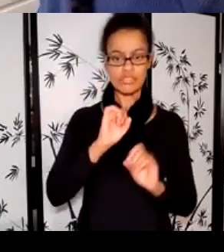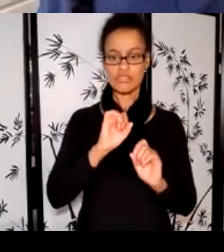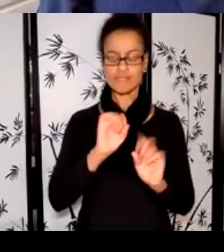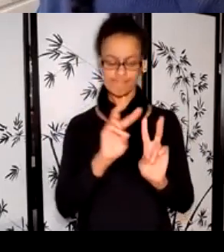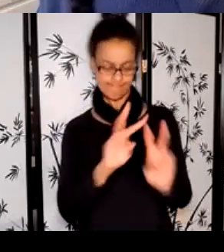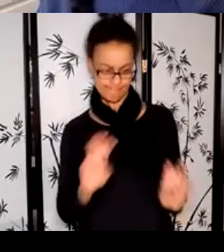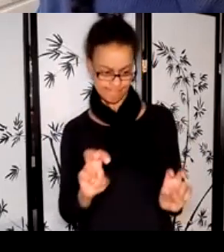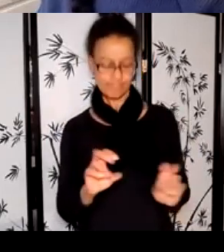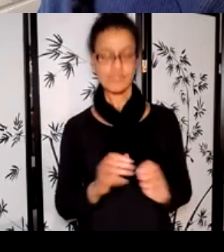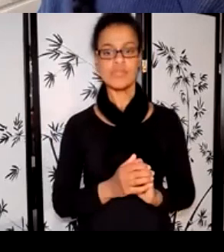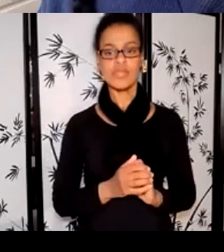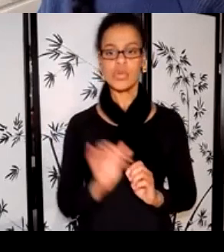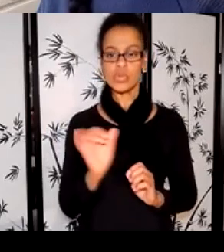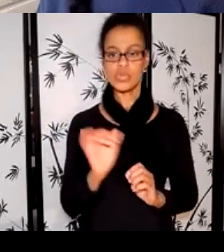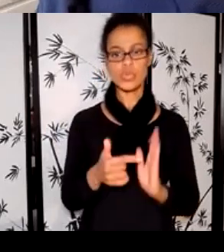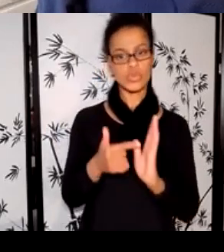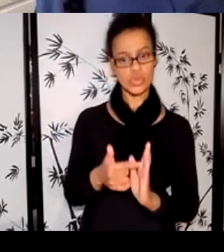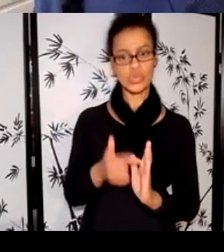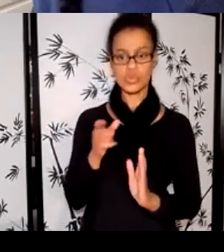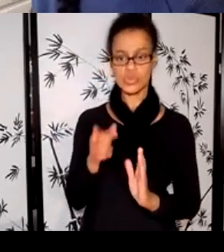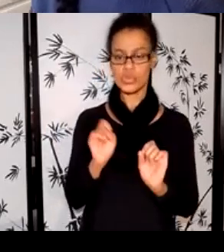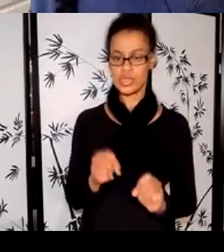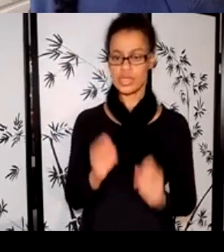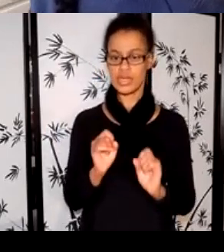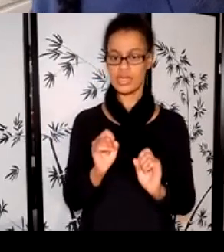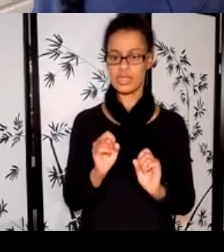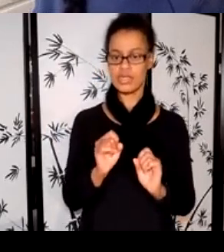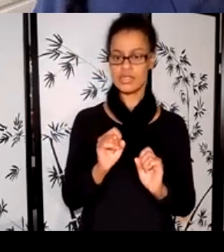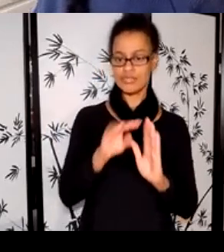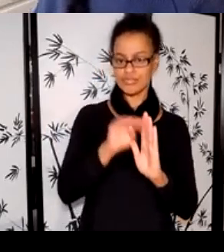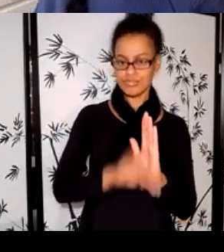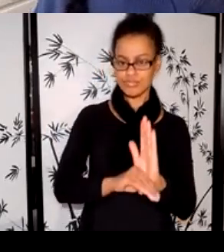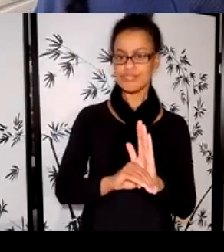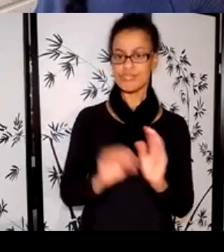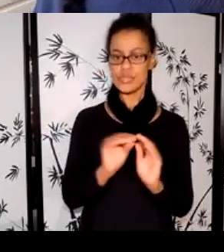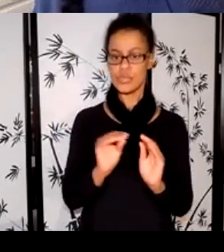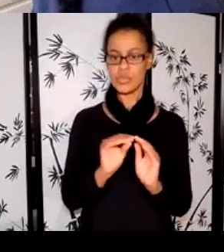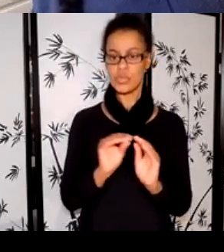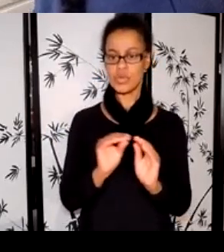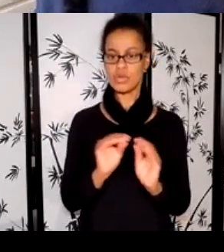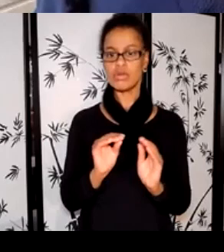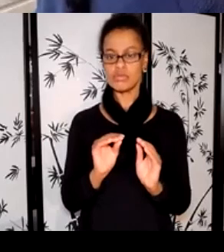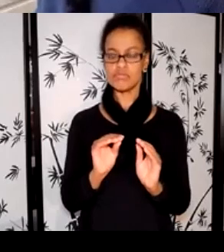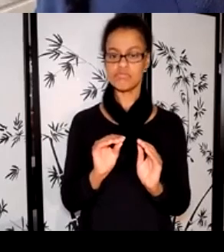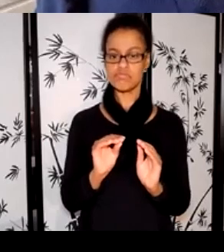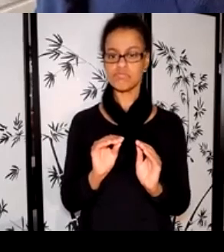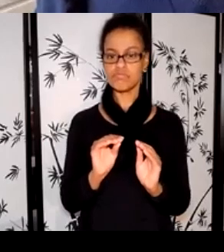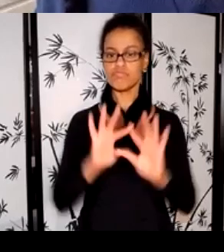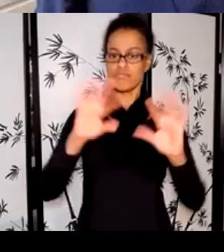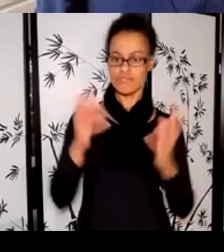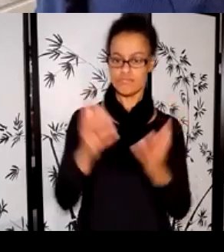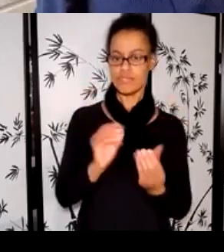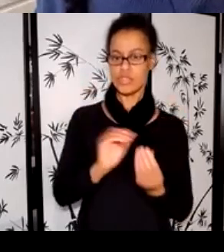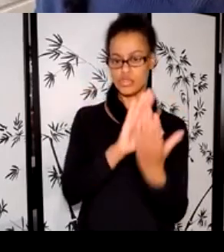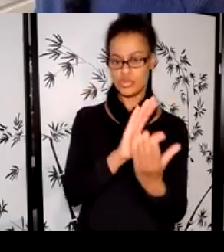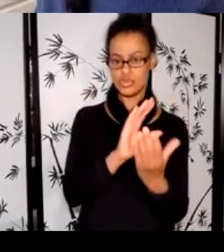effective way. And as you saw, there is a specific section in the application where you will speak directly about artistic